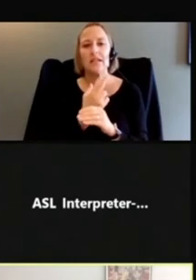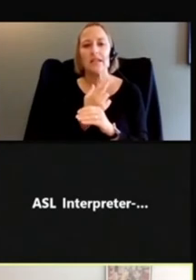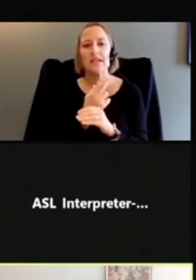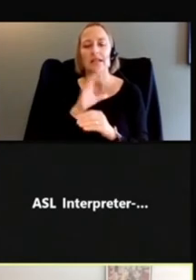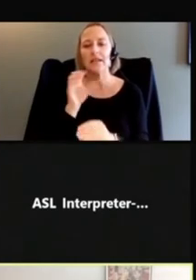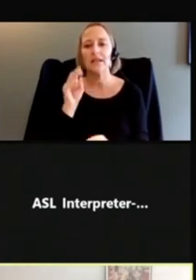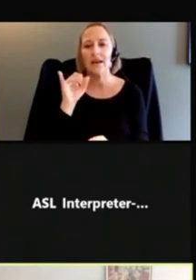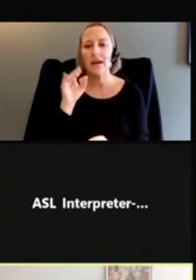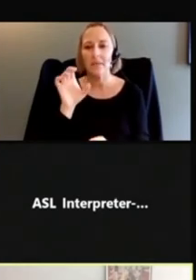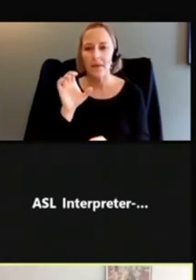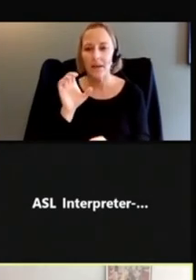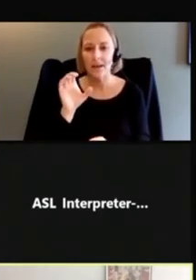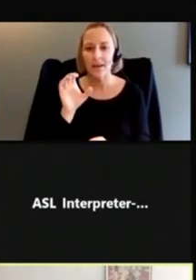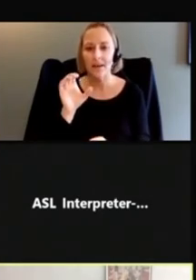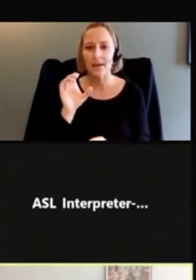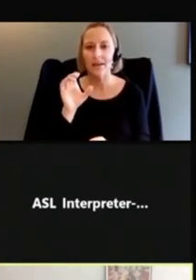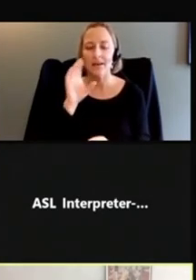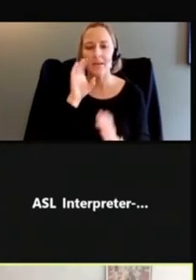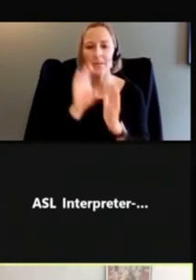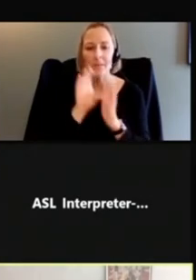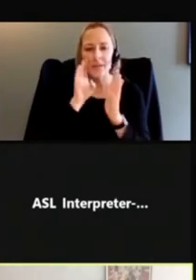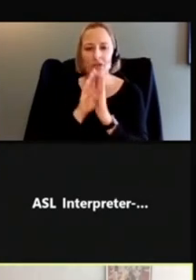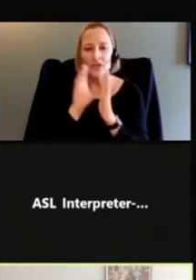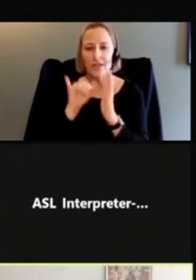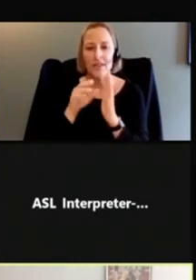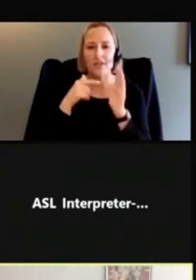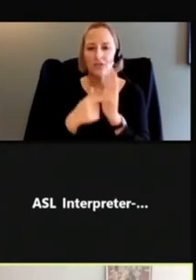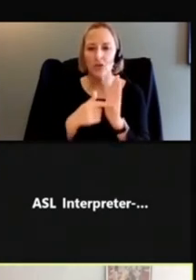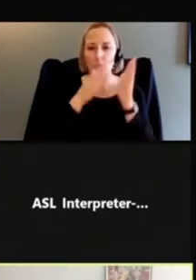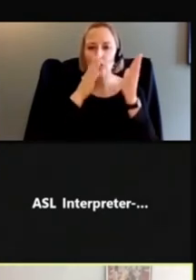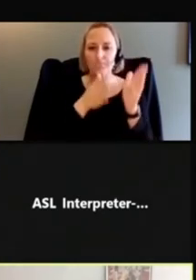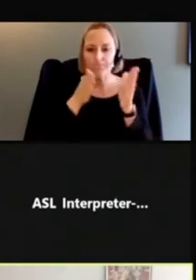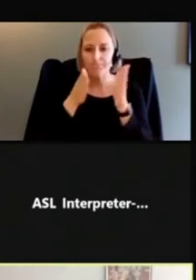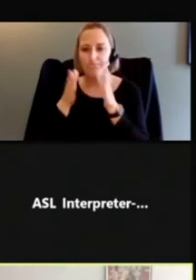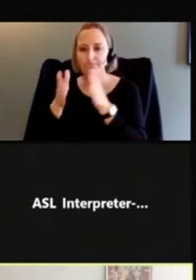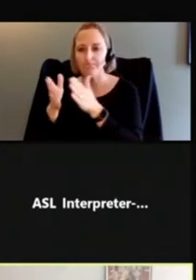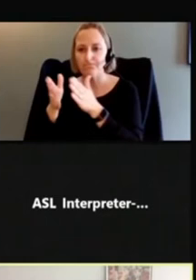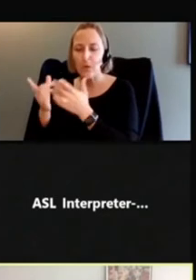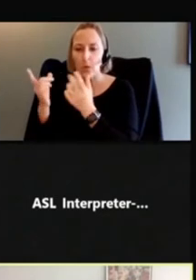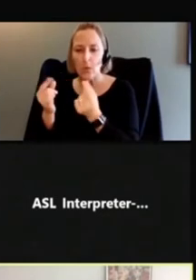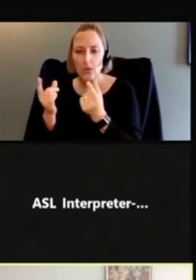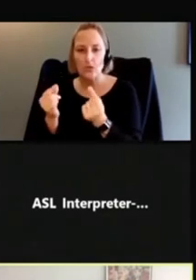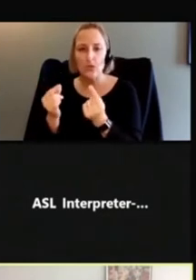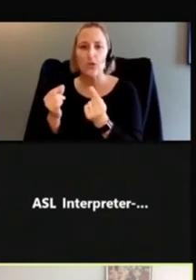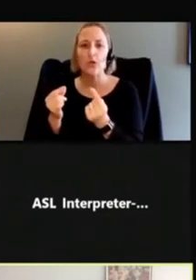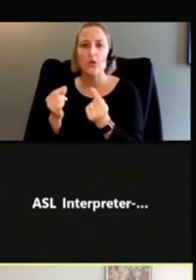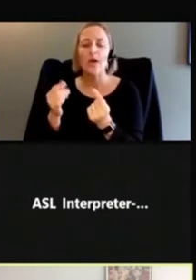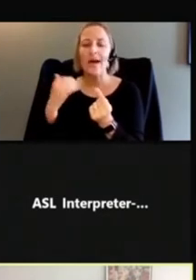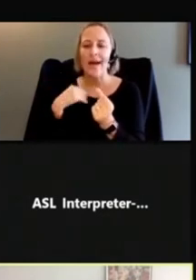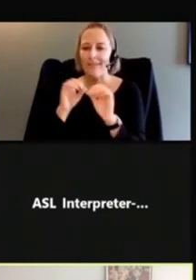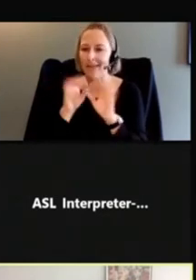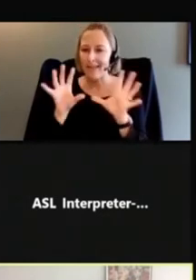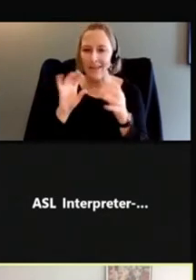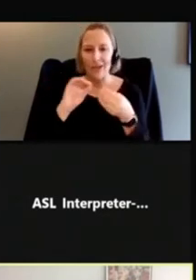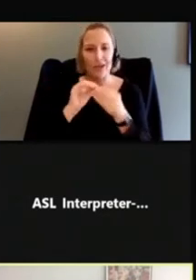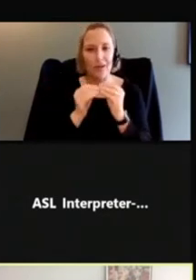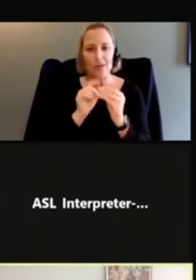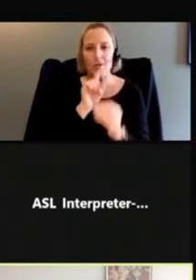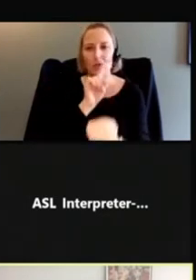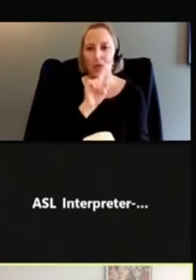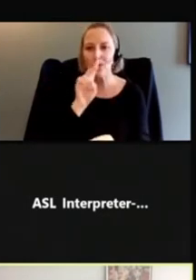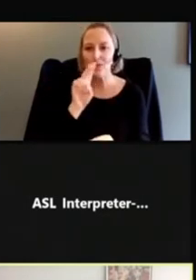panels to clearly show the order of washing your hands. And the panels are clearly labeled with numbers here in case people